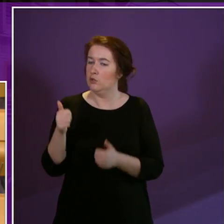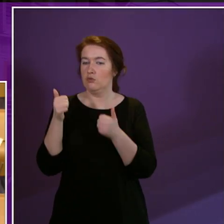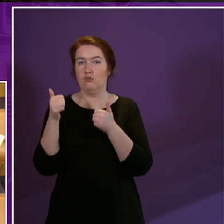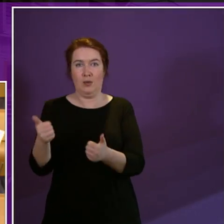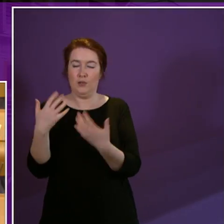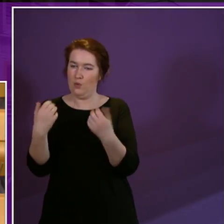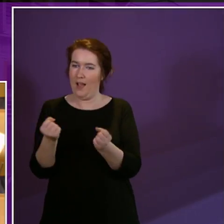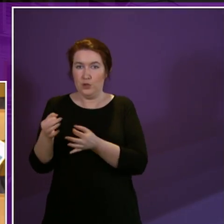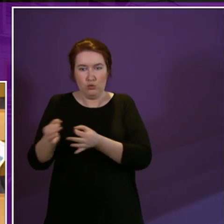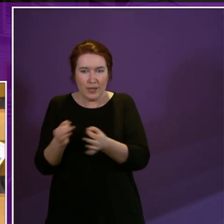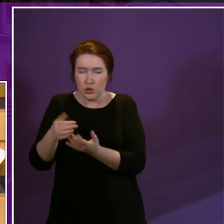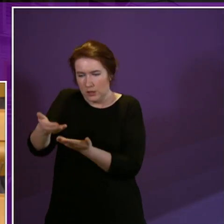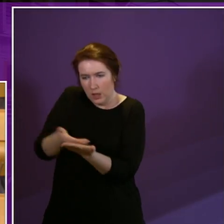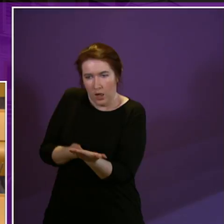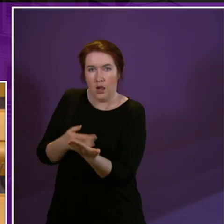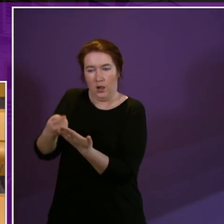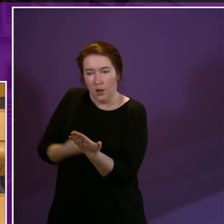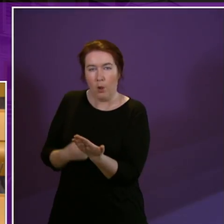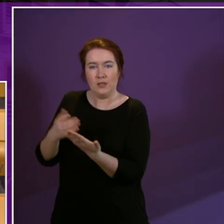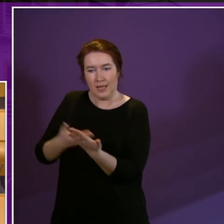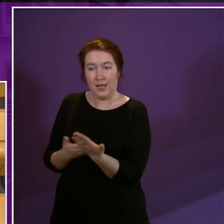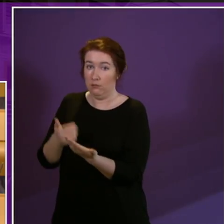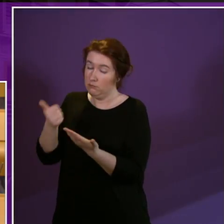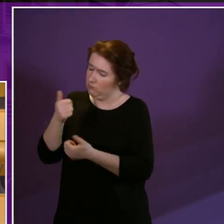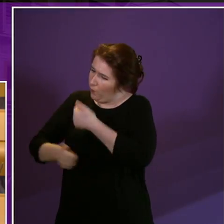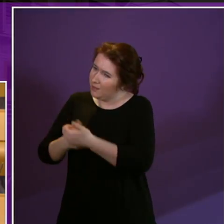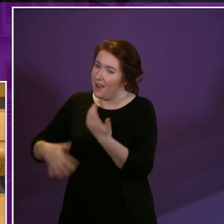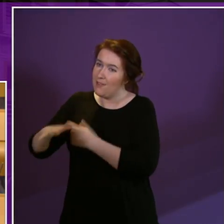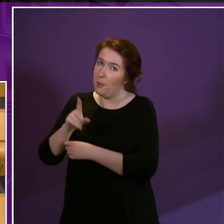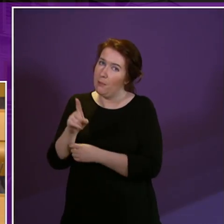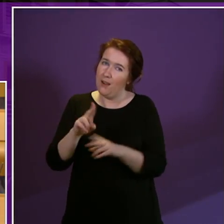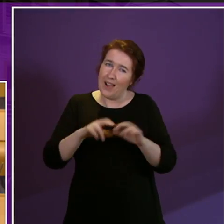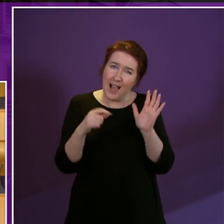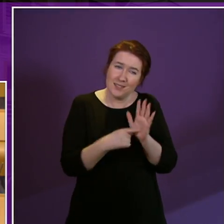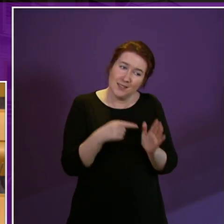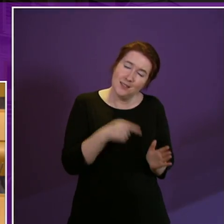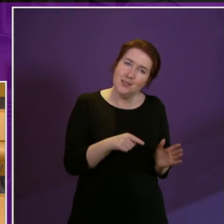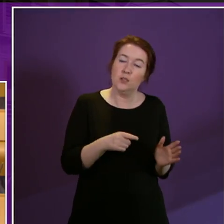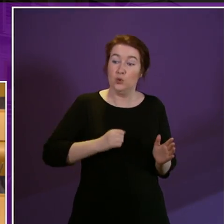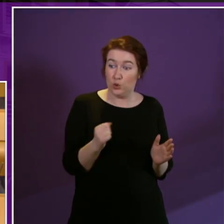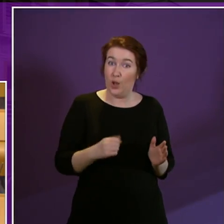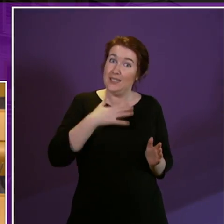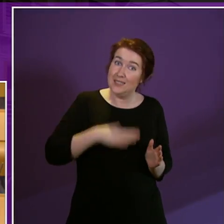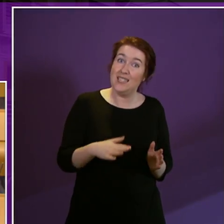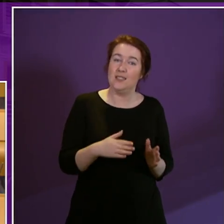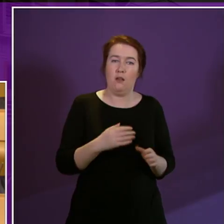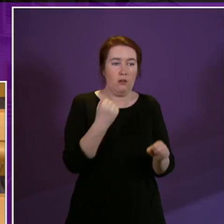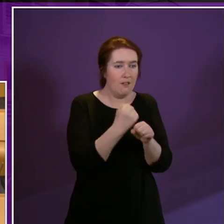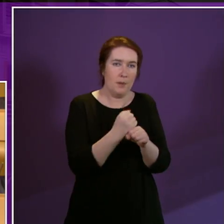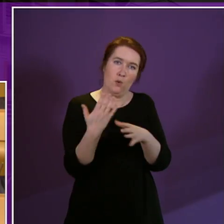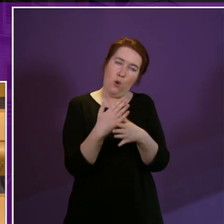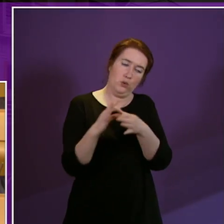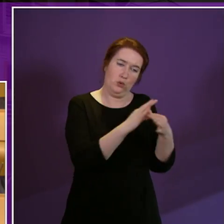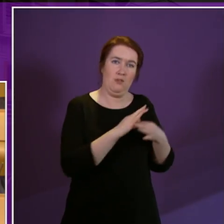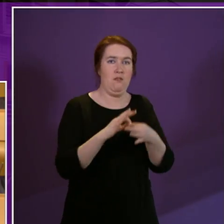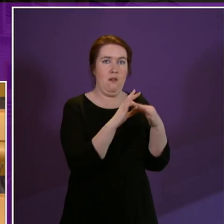have these strategies and I commend everyone that's been involved in it. But the fact is that what we do need in Scotland is joined up government and